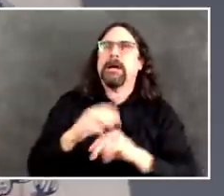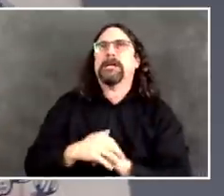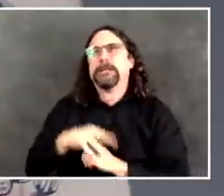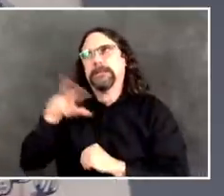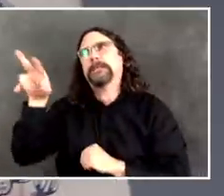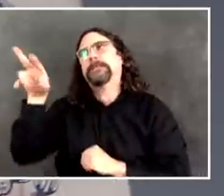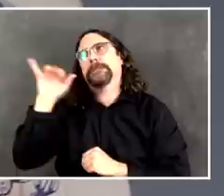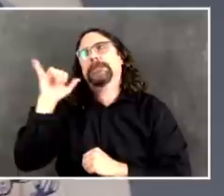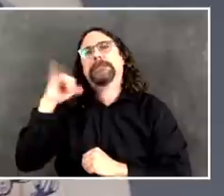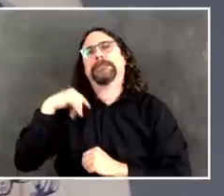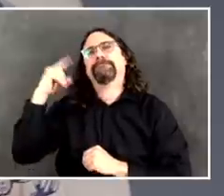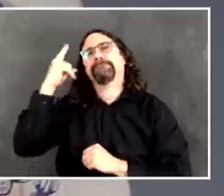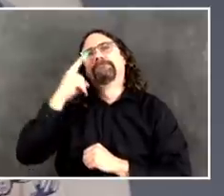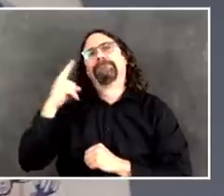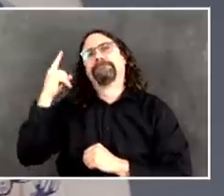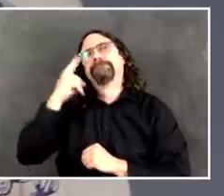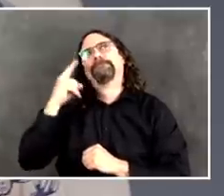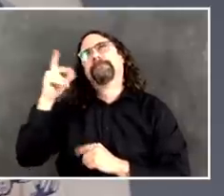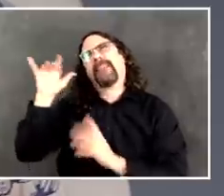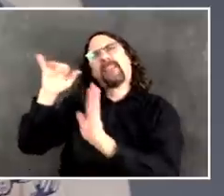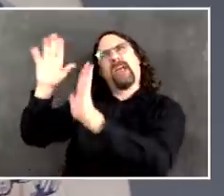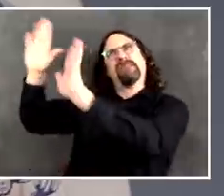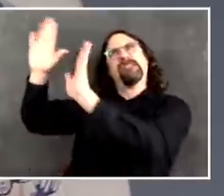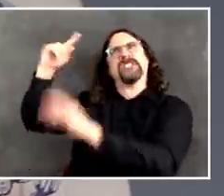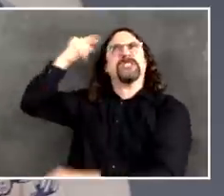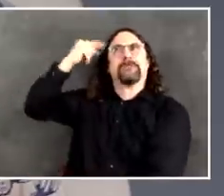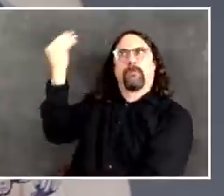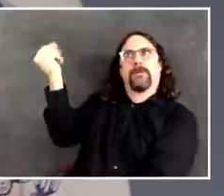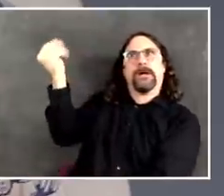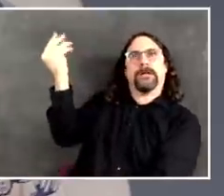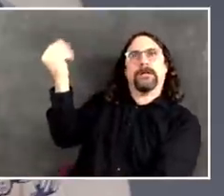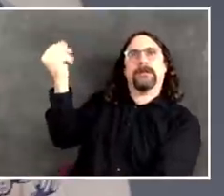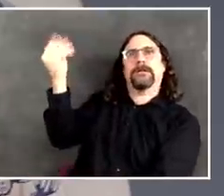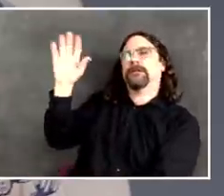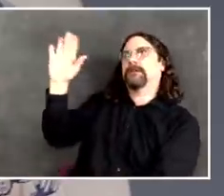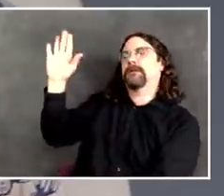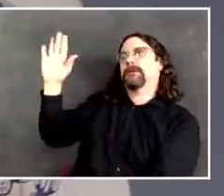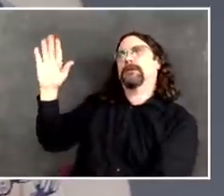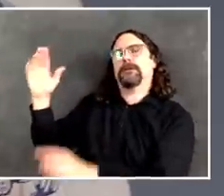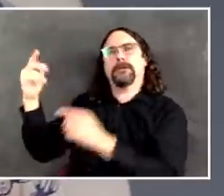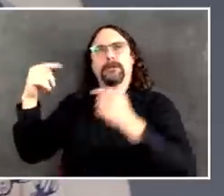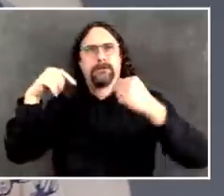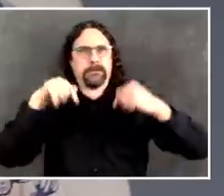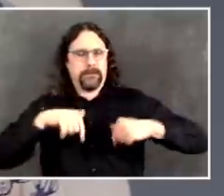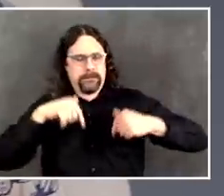governing the decisions we're making and these indicators speak volumes.